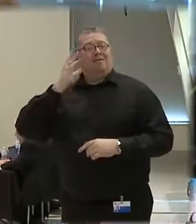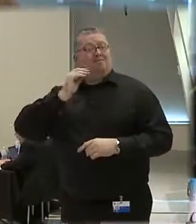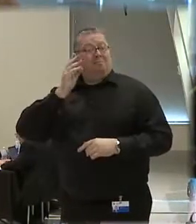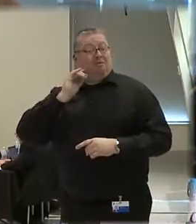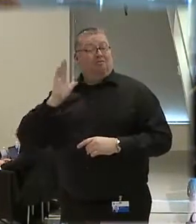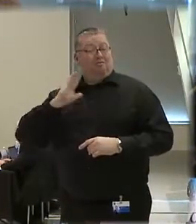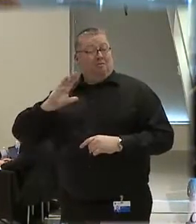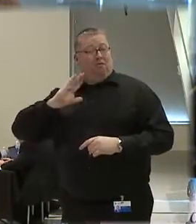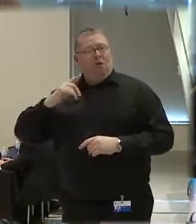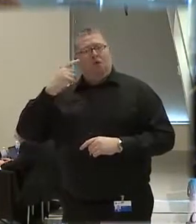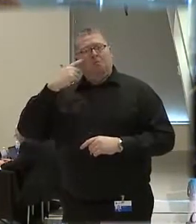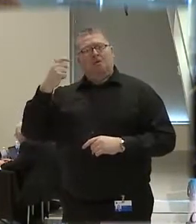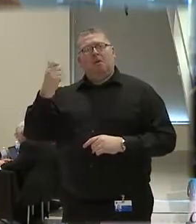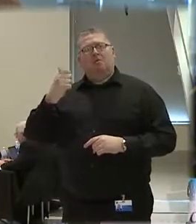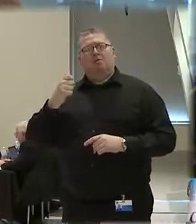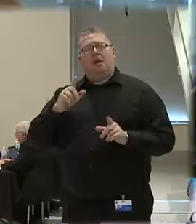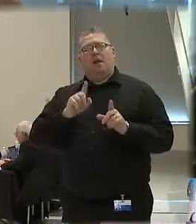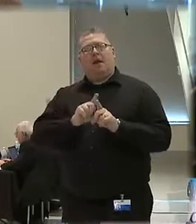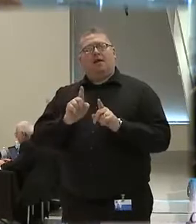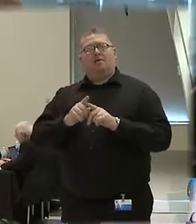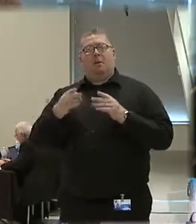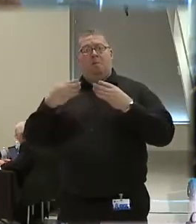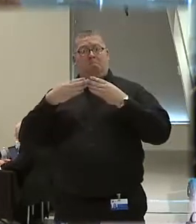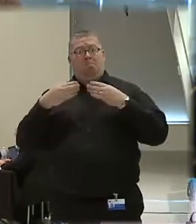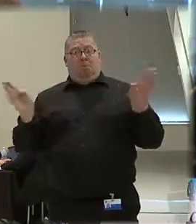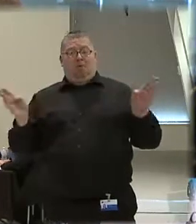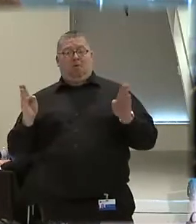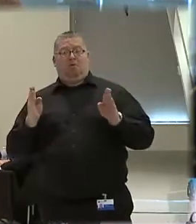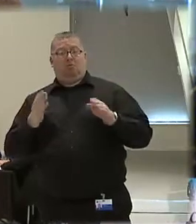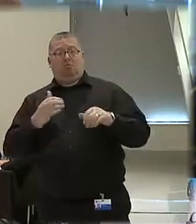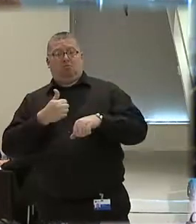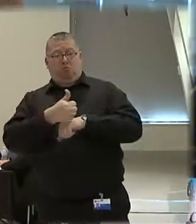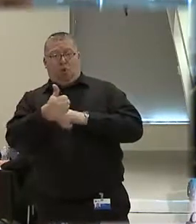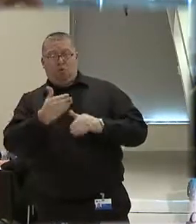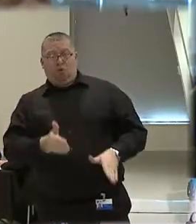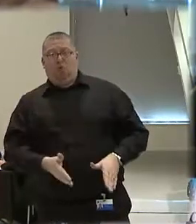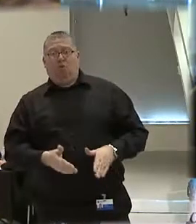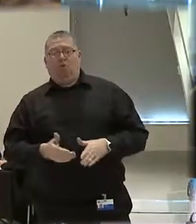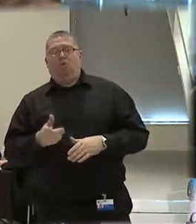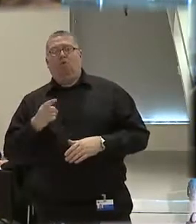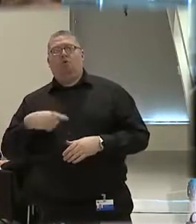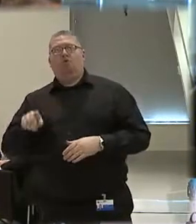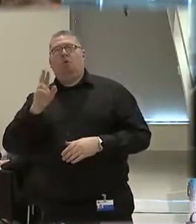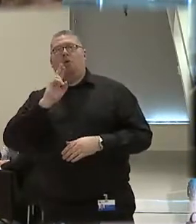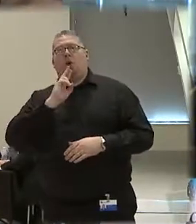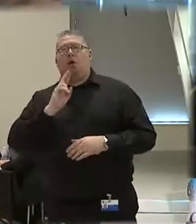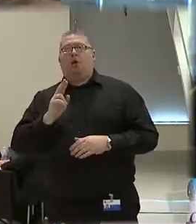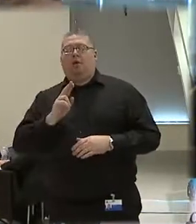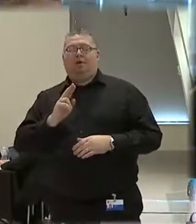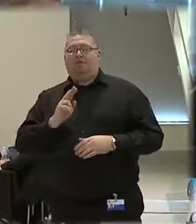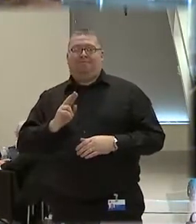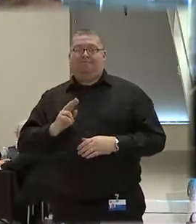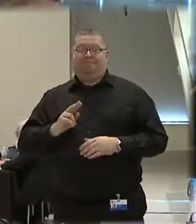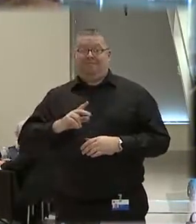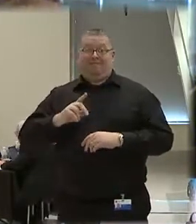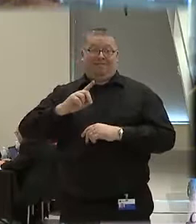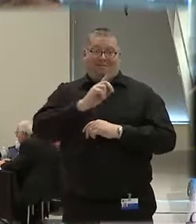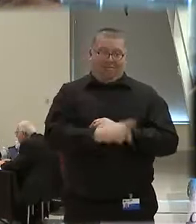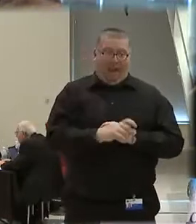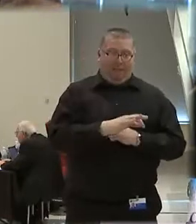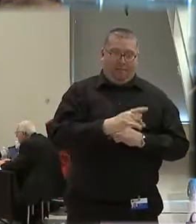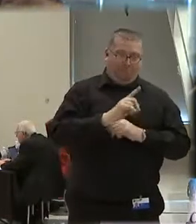because as a public prosecutor, you are in a damned-if-you-do and damned-you-don't